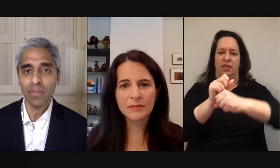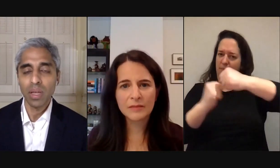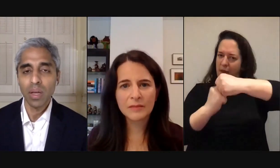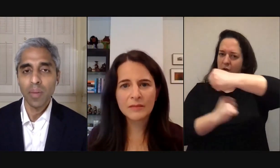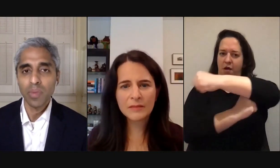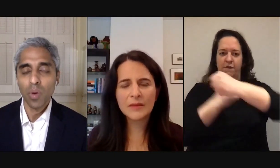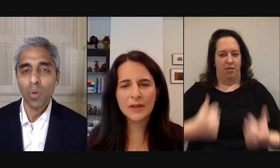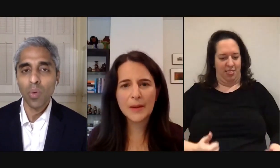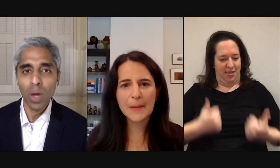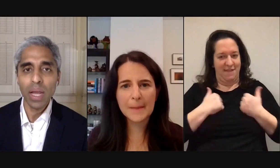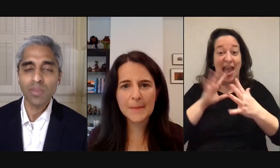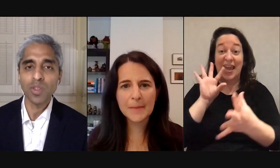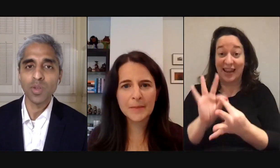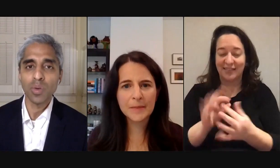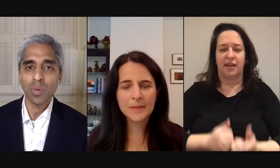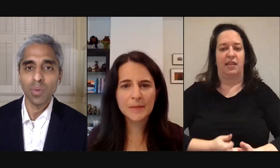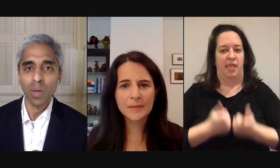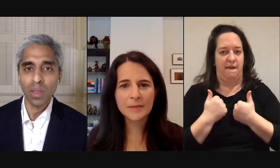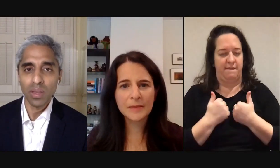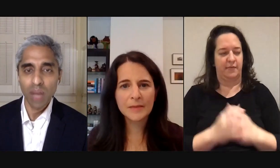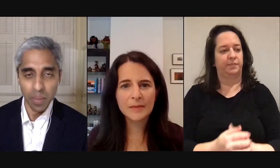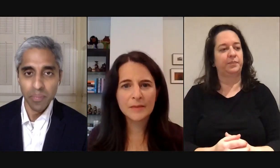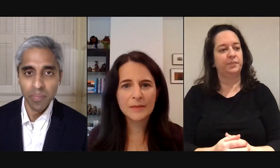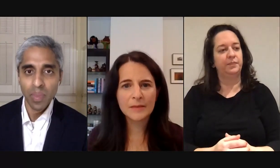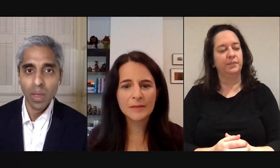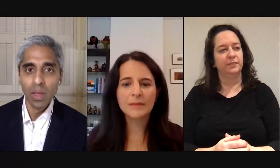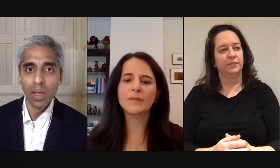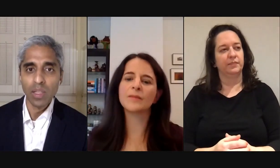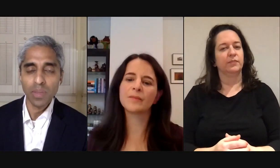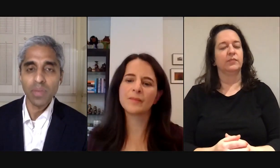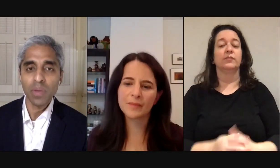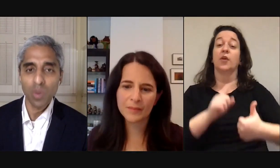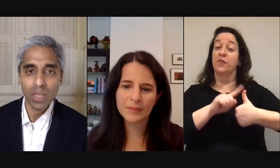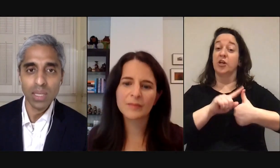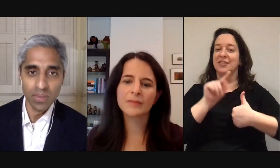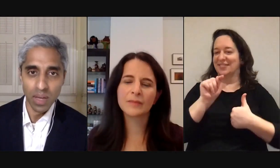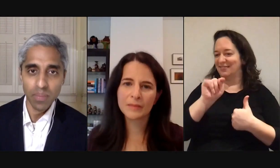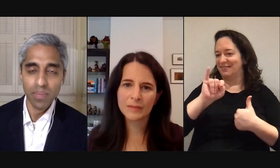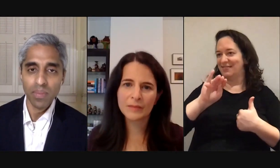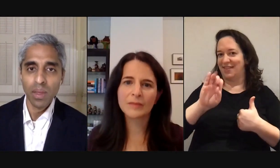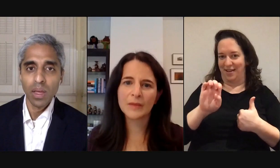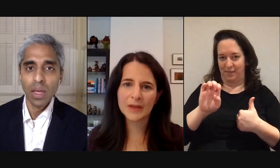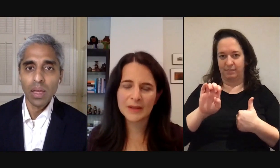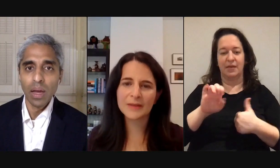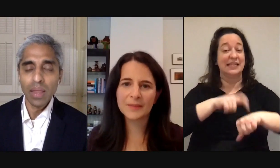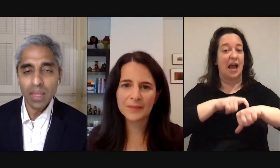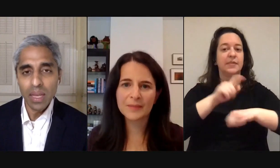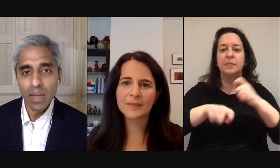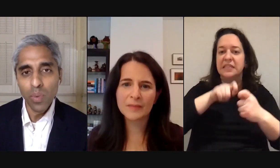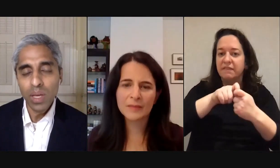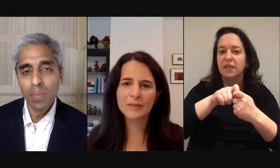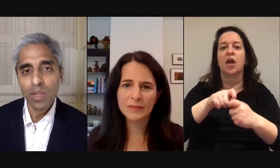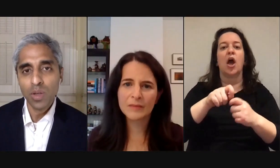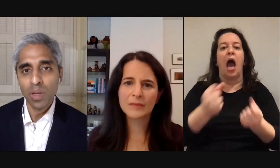connected life one has to do with time and specifically with a quantity of time i